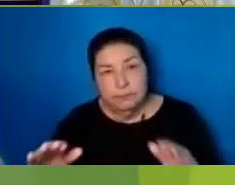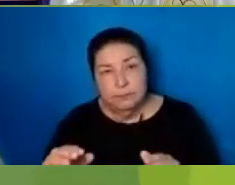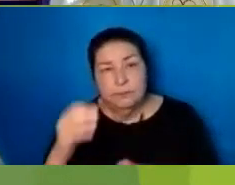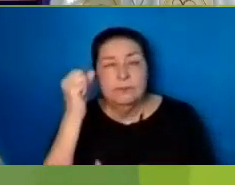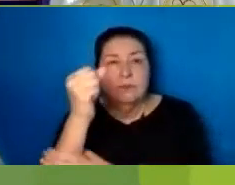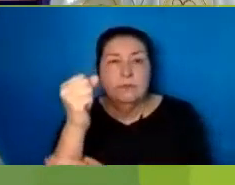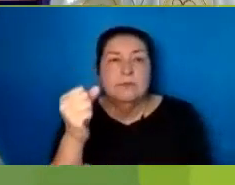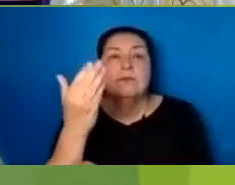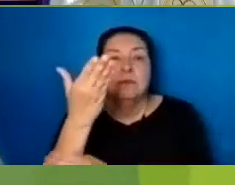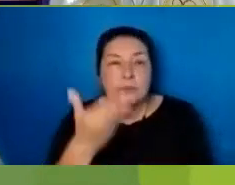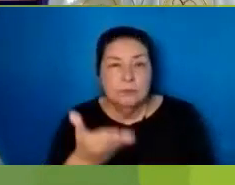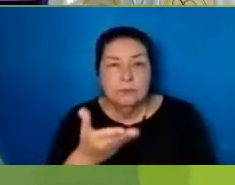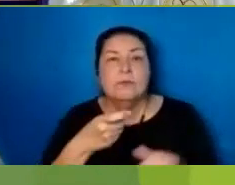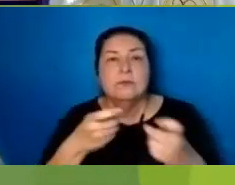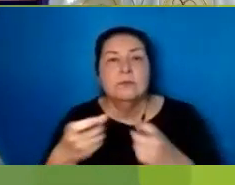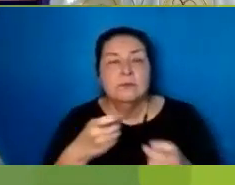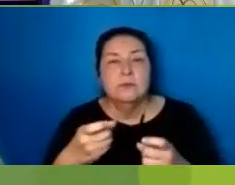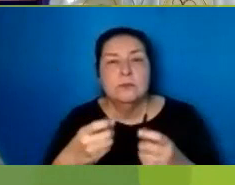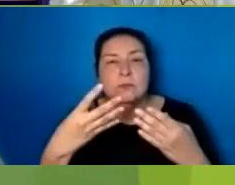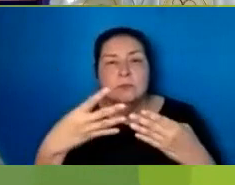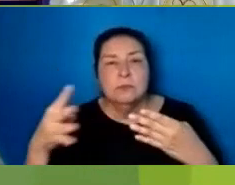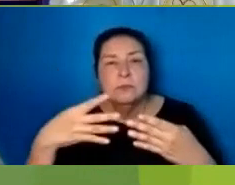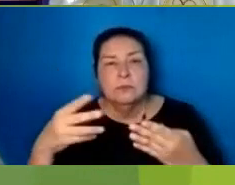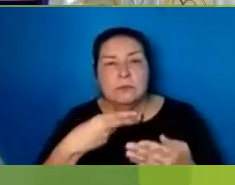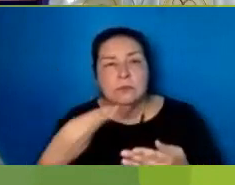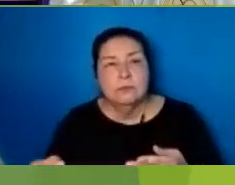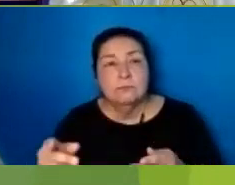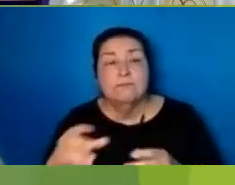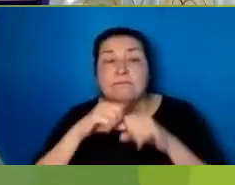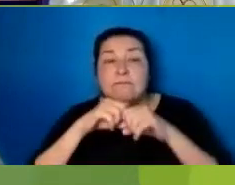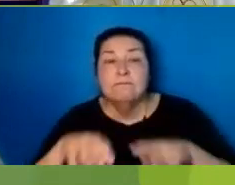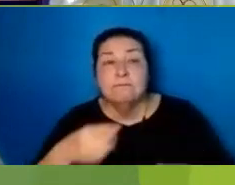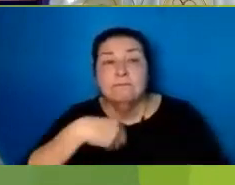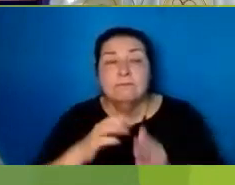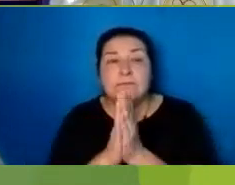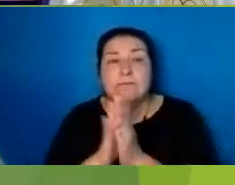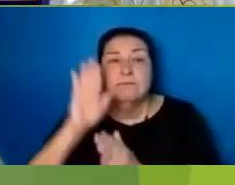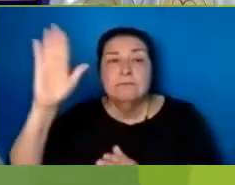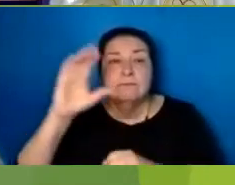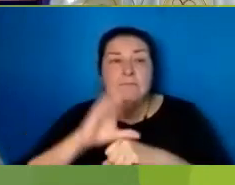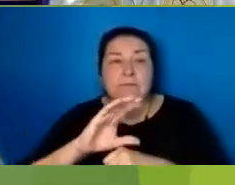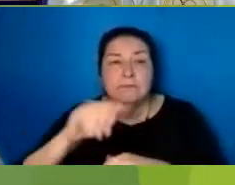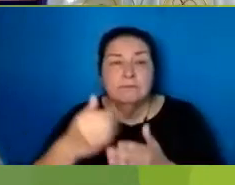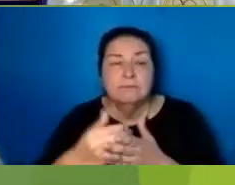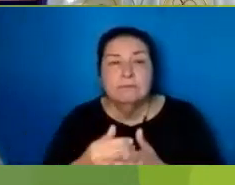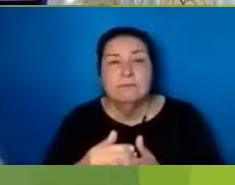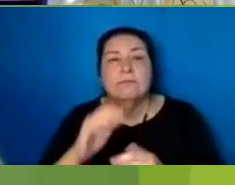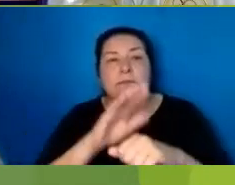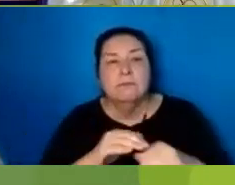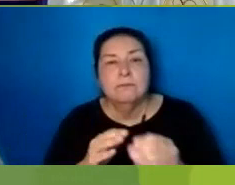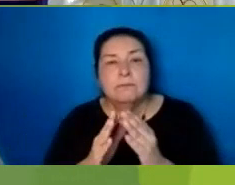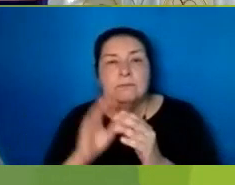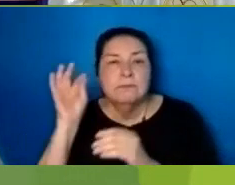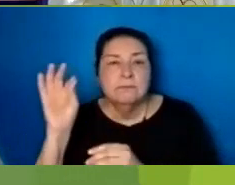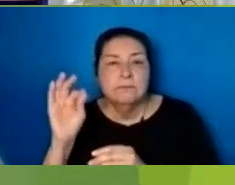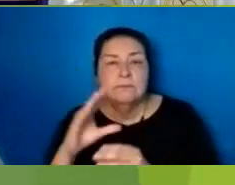Might Possess The Gates Of Hell Bless We Pray His Church And All Those Called To Preach And Teach Within Her That With The